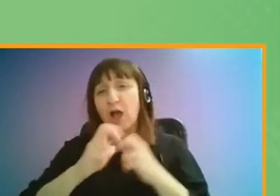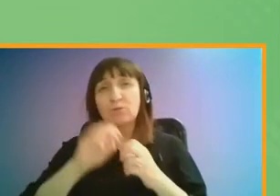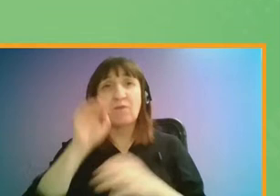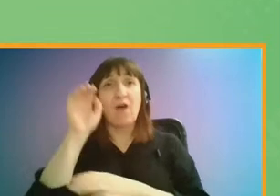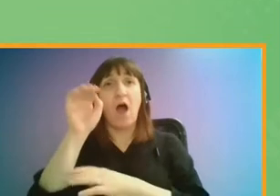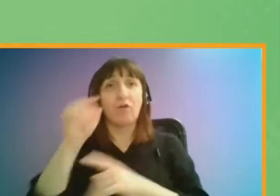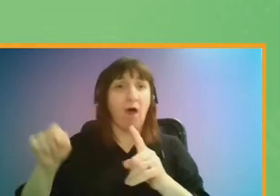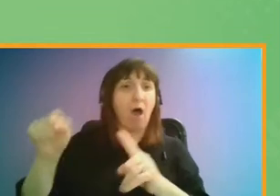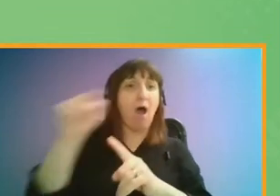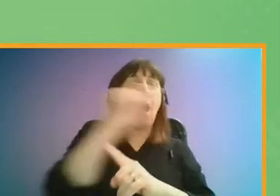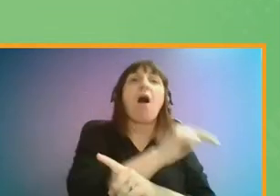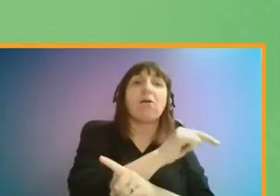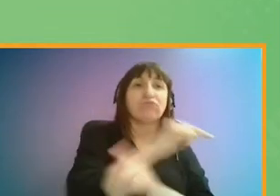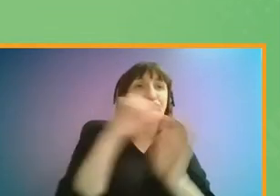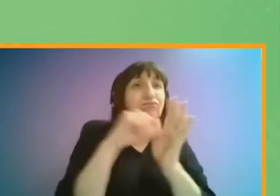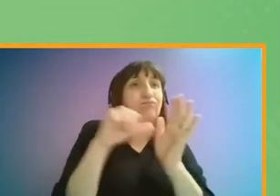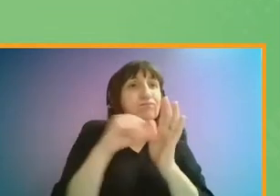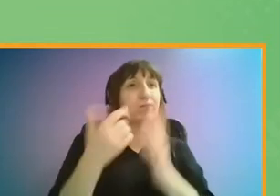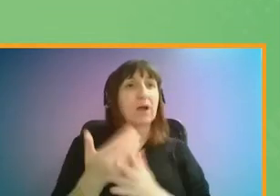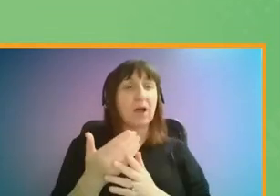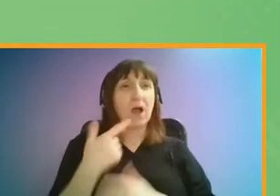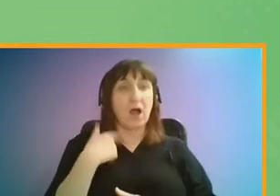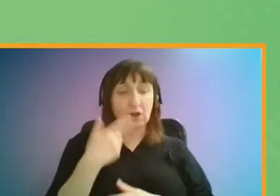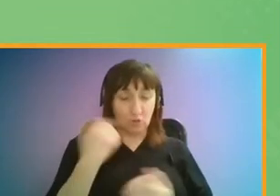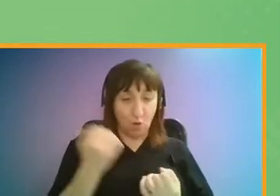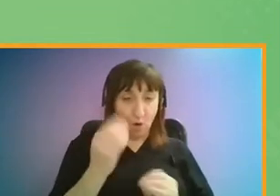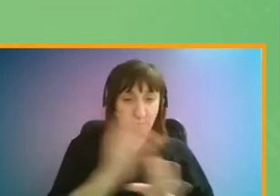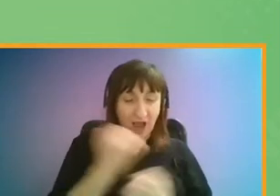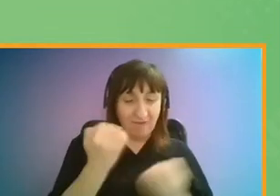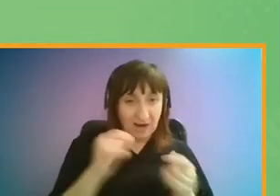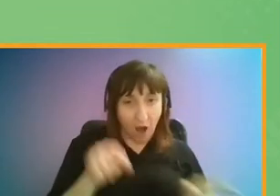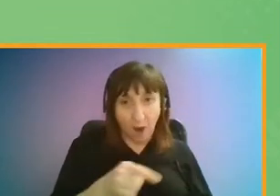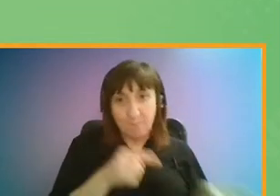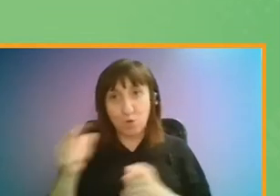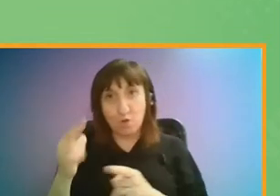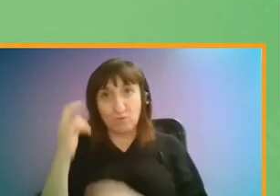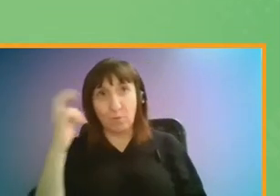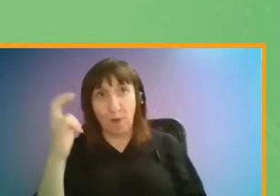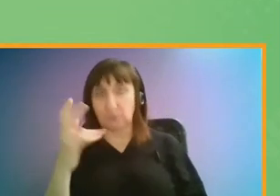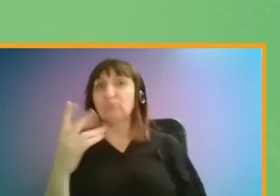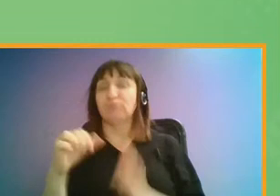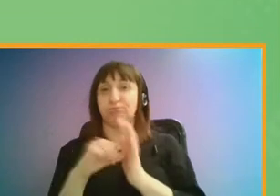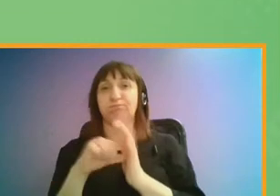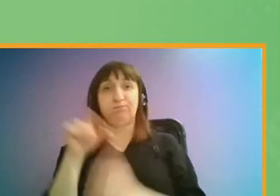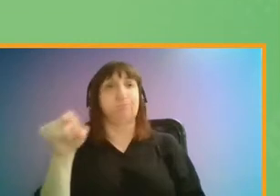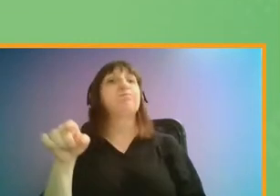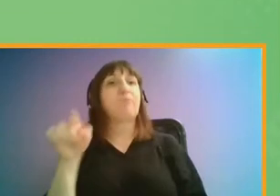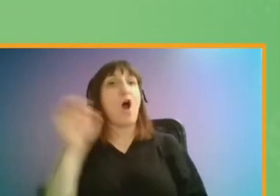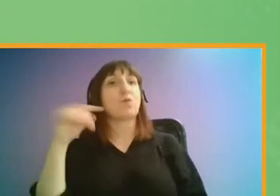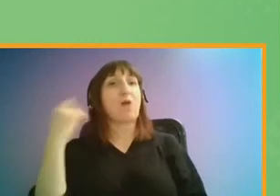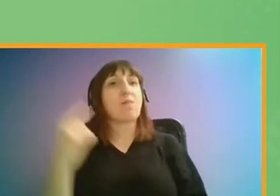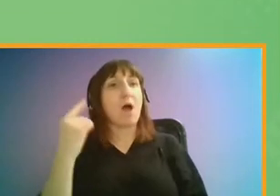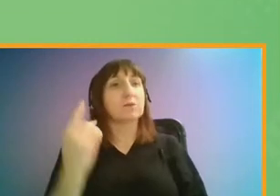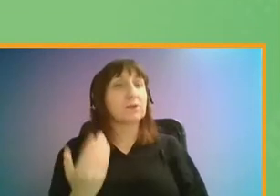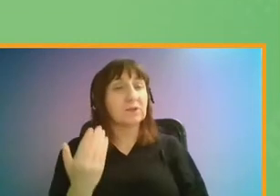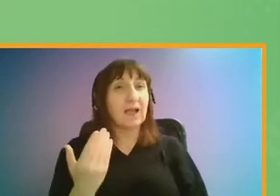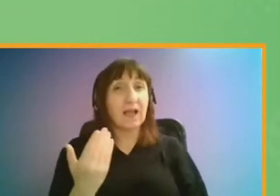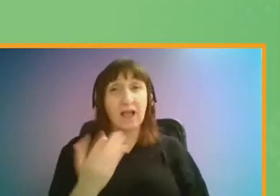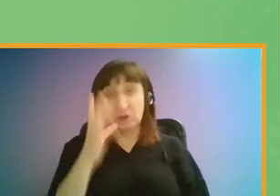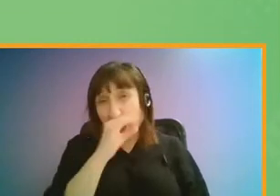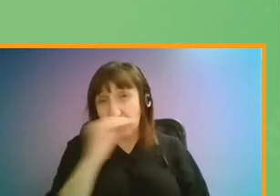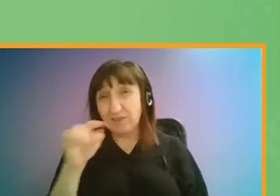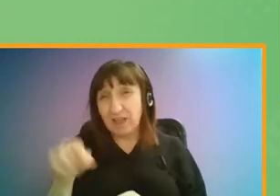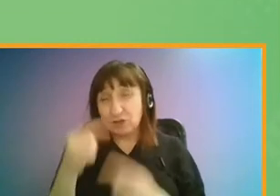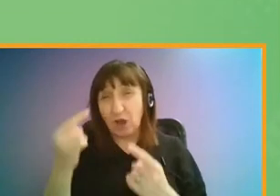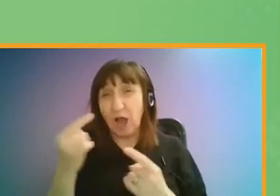Outer London. So the challenge of shifting away from private car use will be even greater in Outer London. To highlight the challenges facing Outer